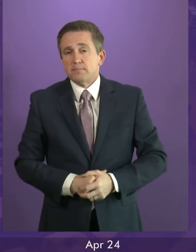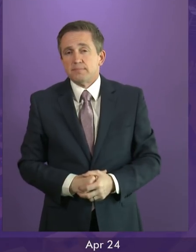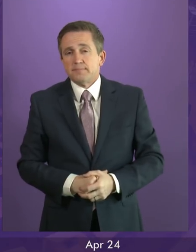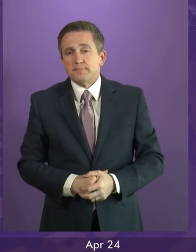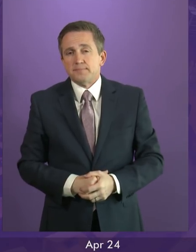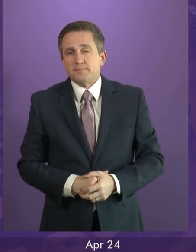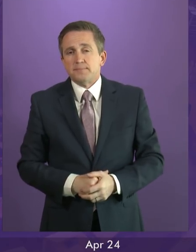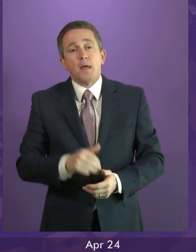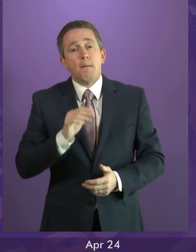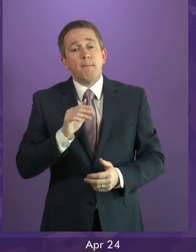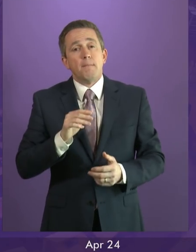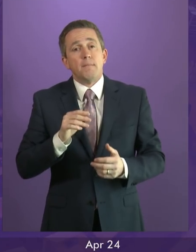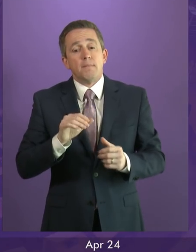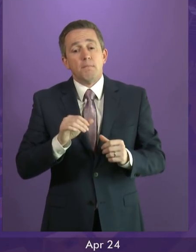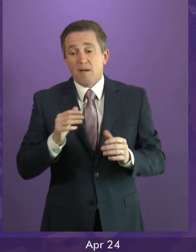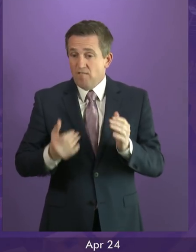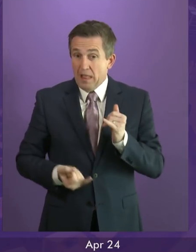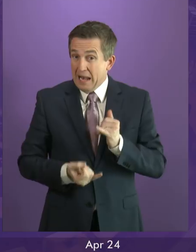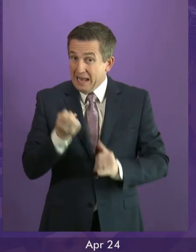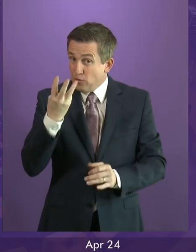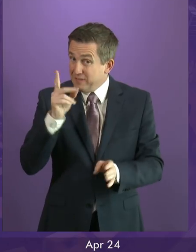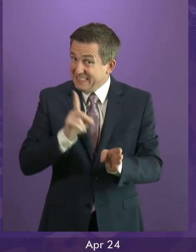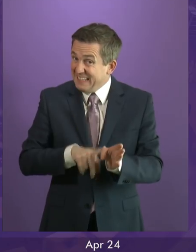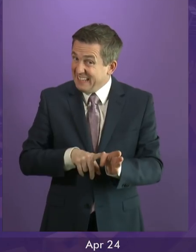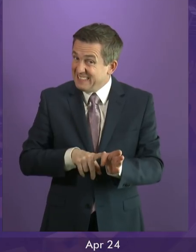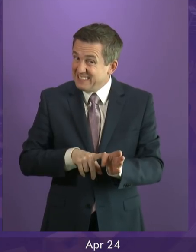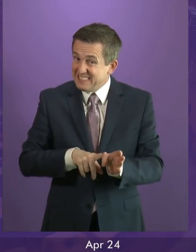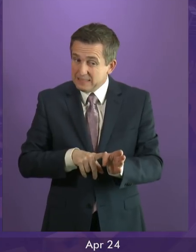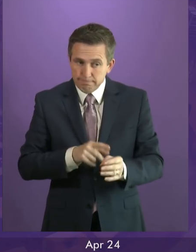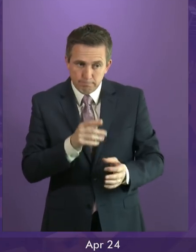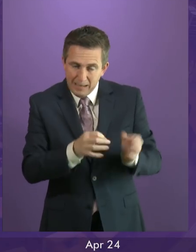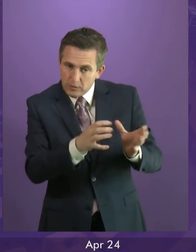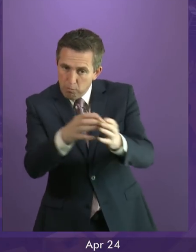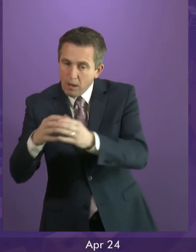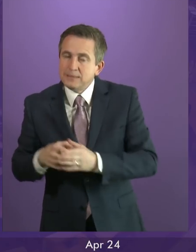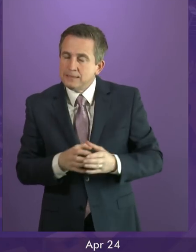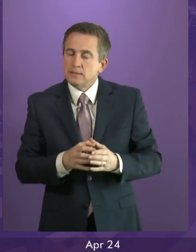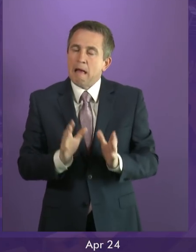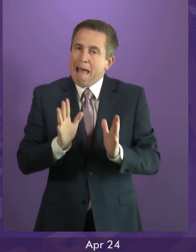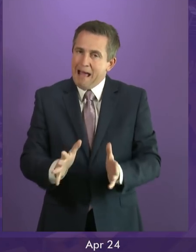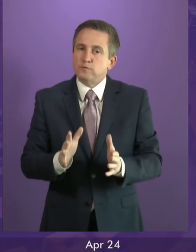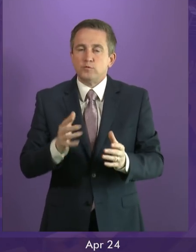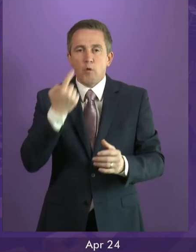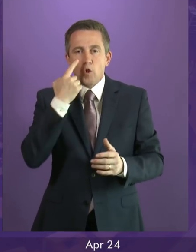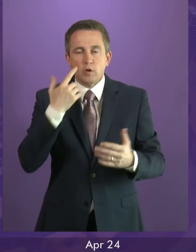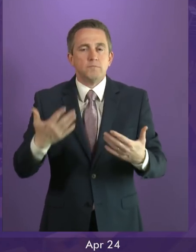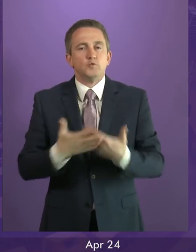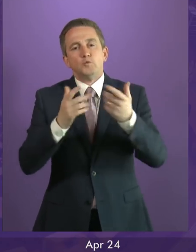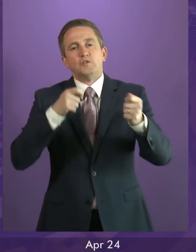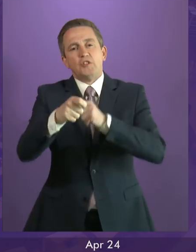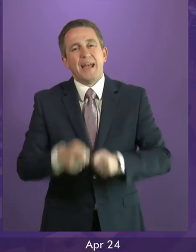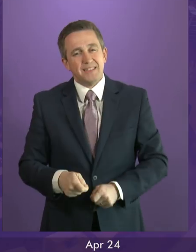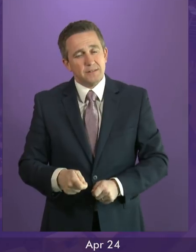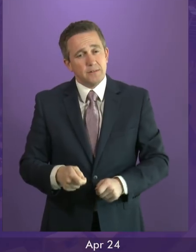agree on after these past three years is that serious change is needed. So to those who believe that